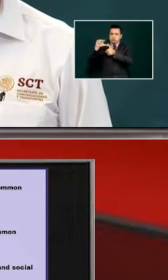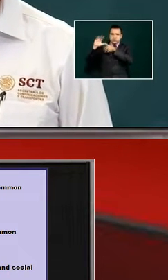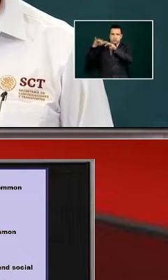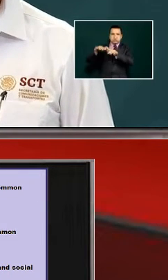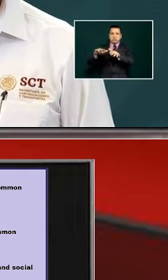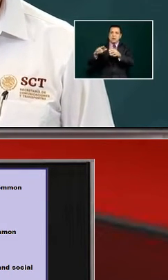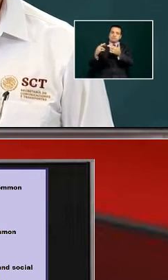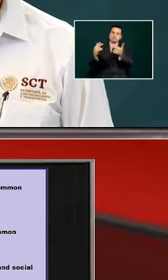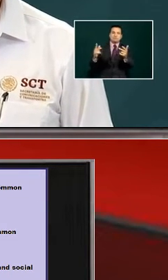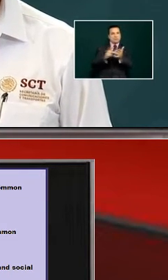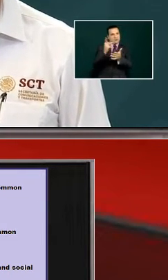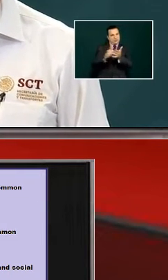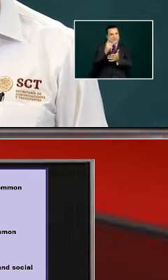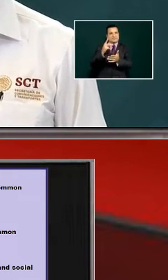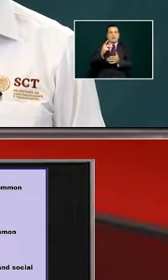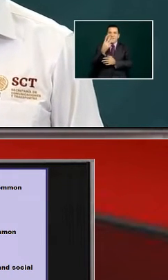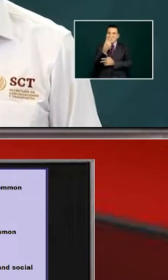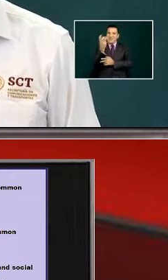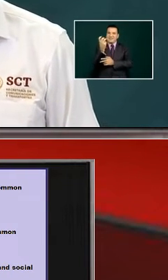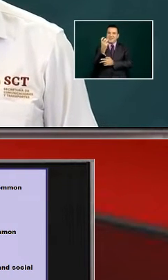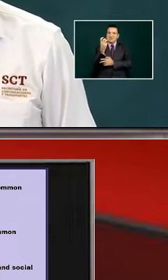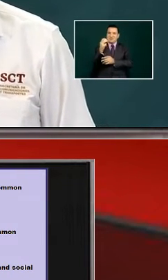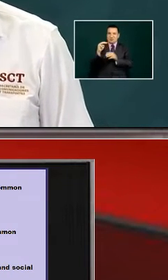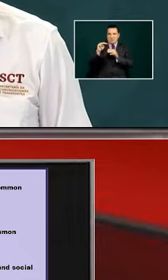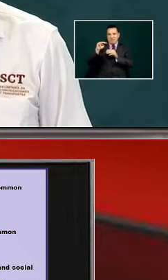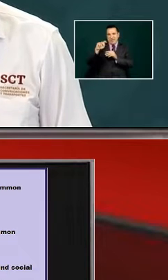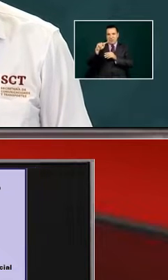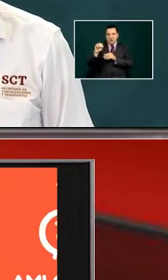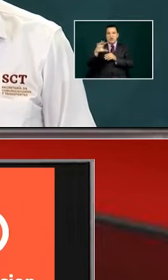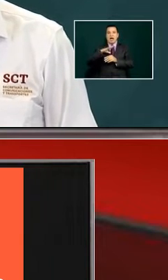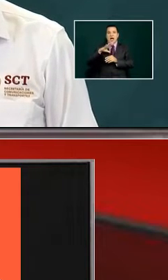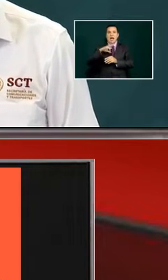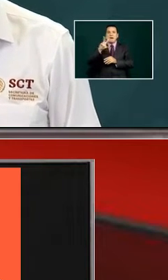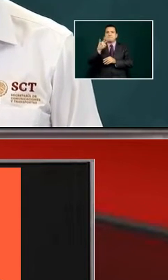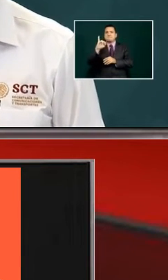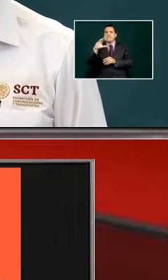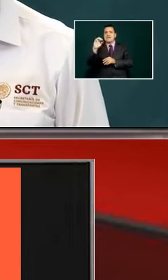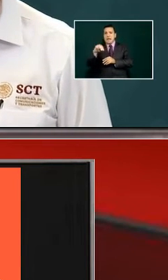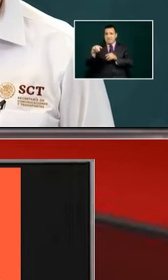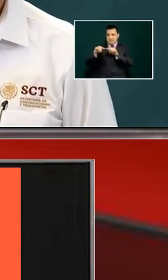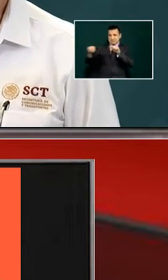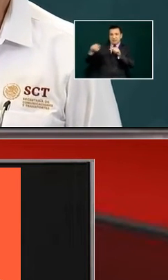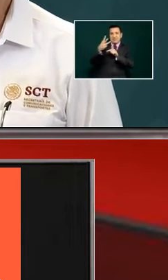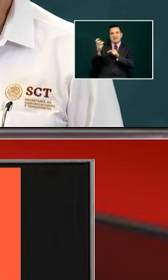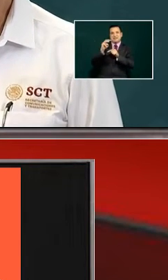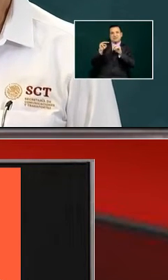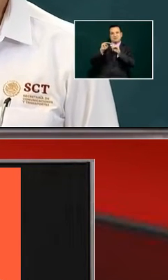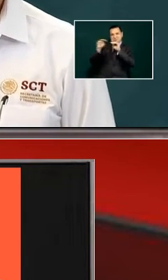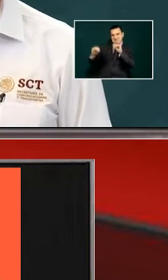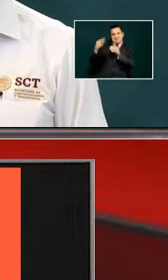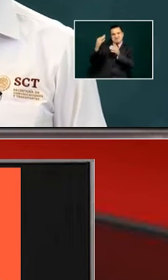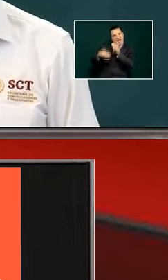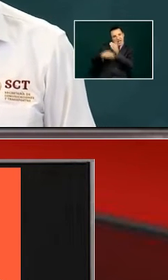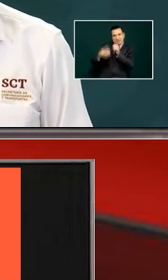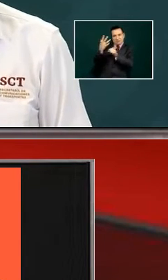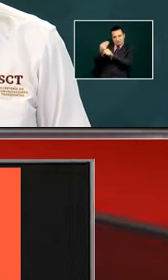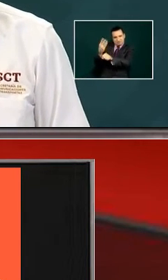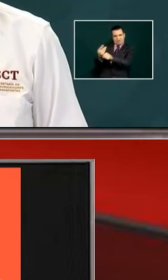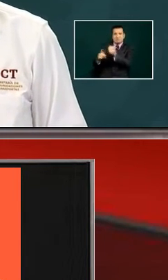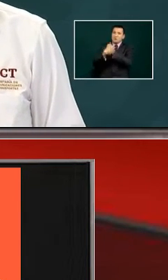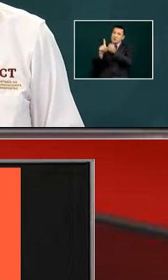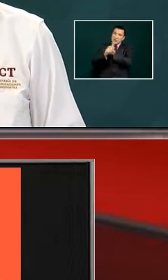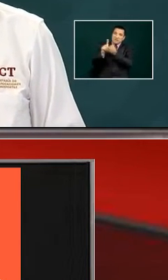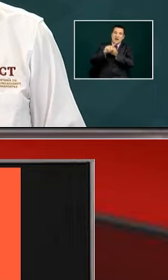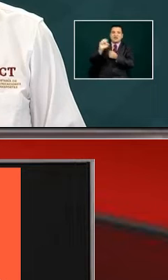uh problems with zoning and people not letting them get in but we have also